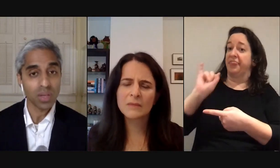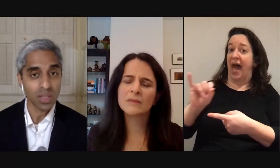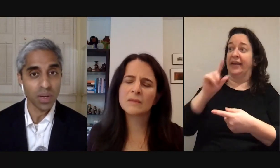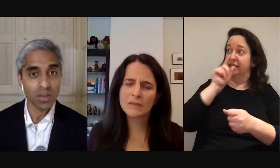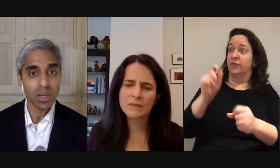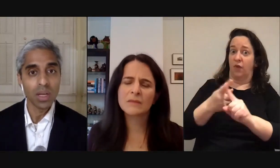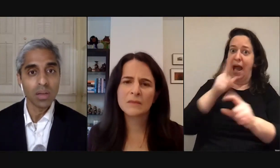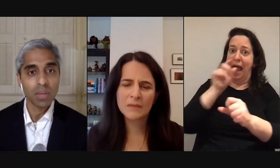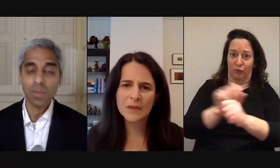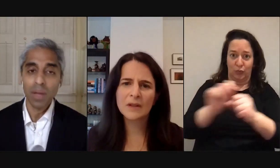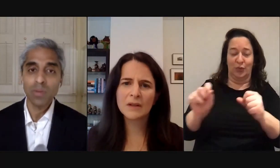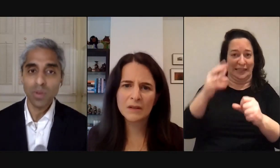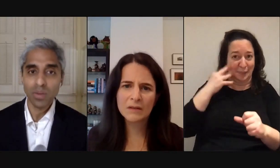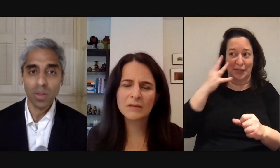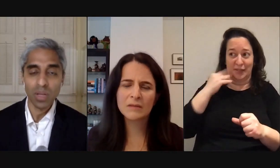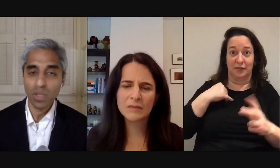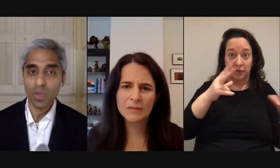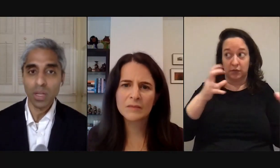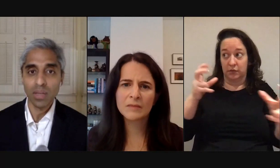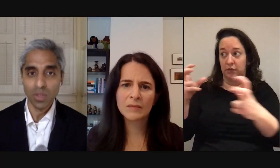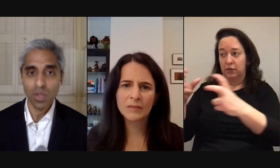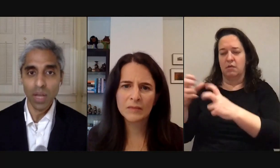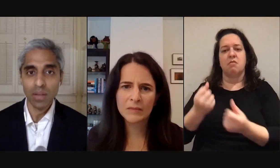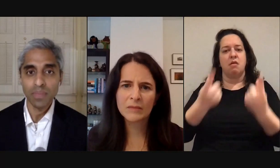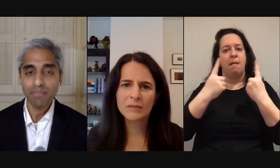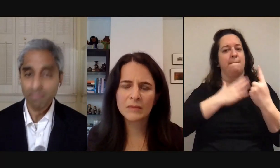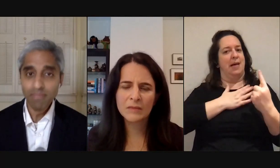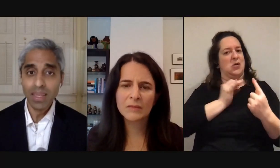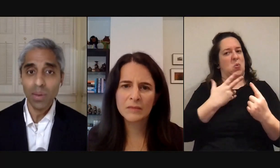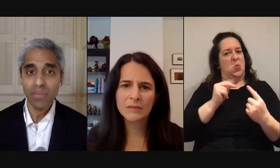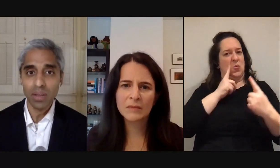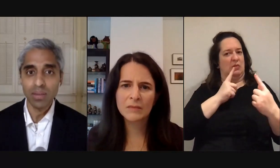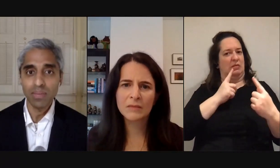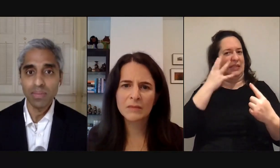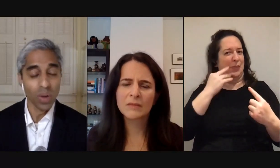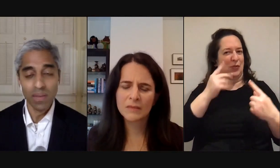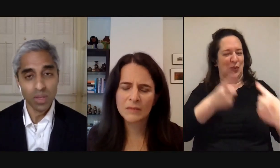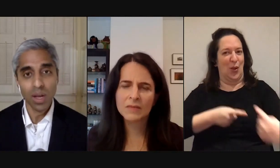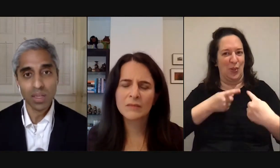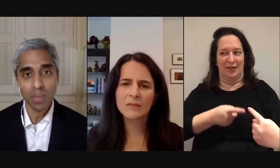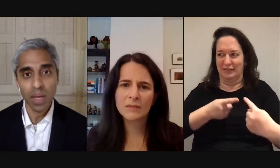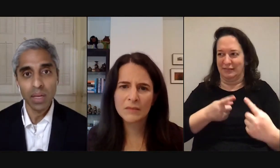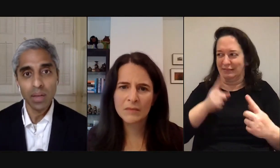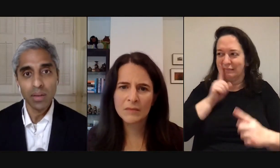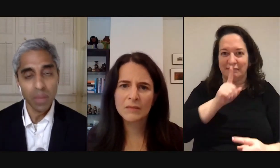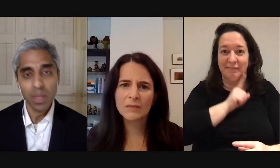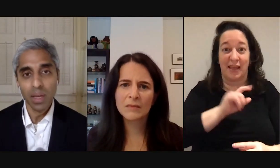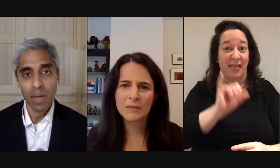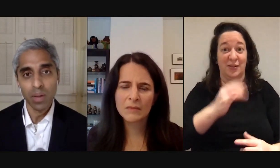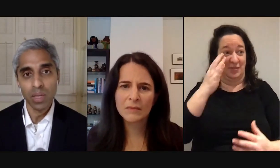from personal experience because in my own struggles with loneliness particularly as a child that's how i felt that's why i never talked to my